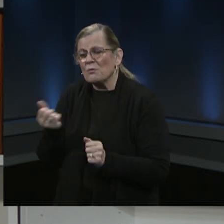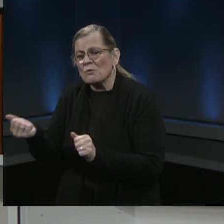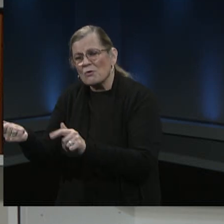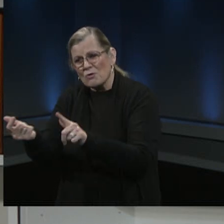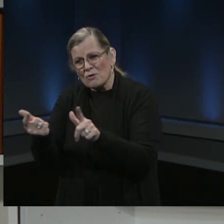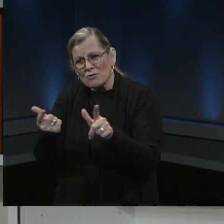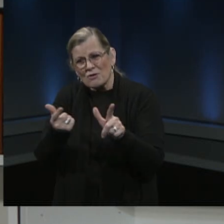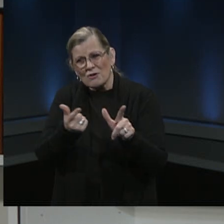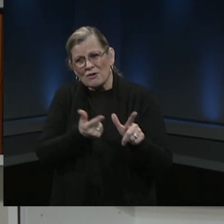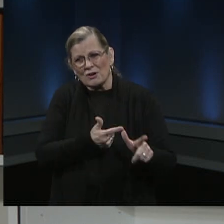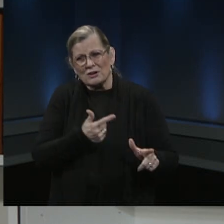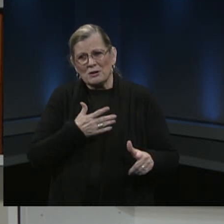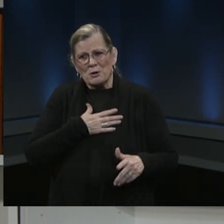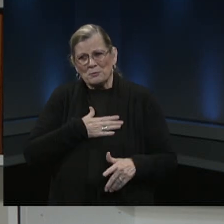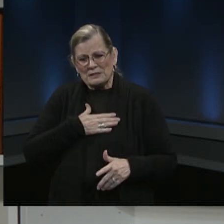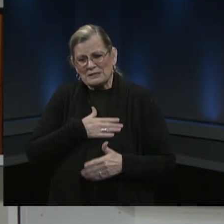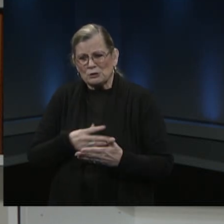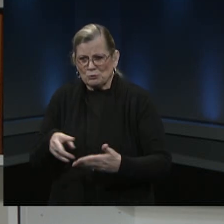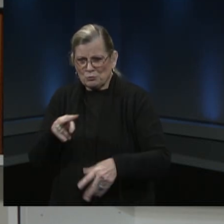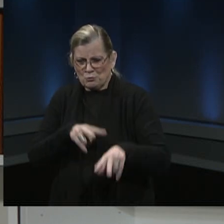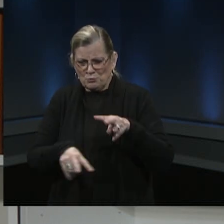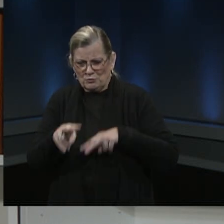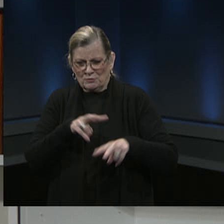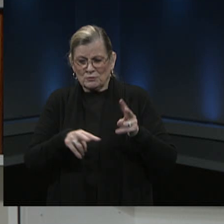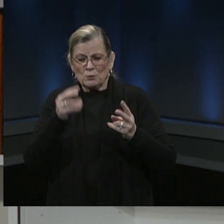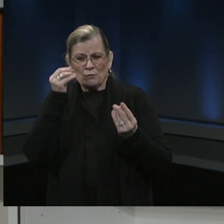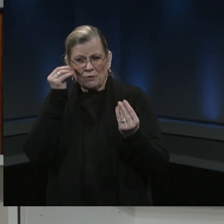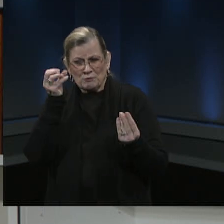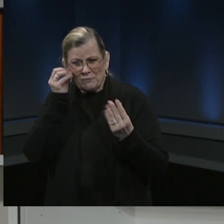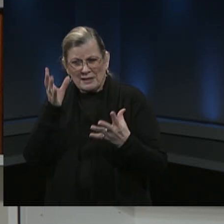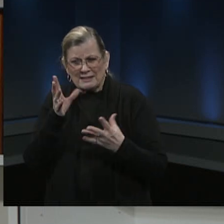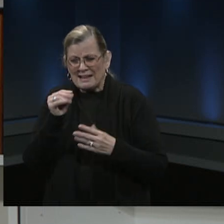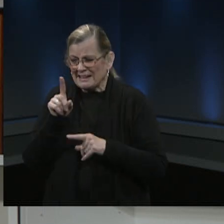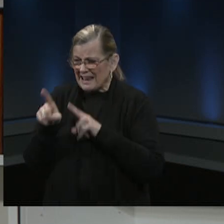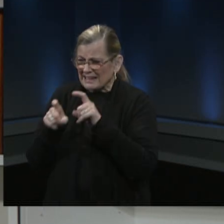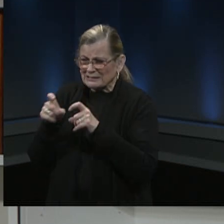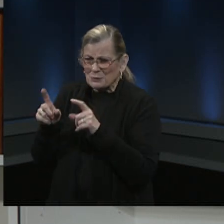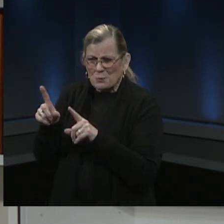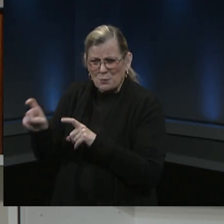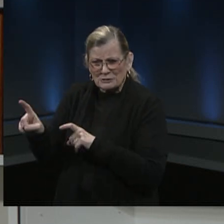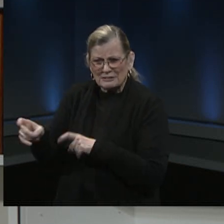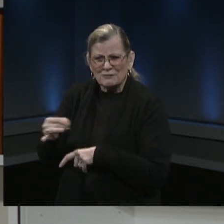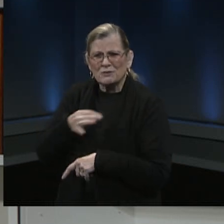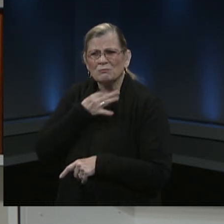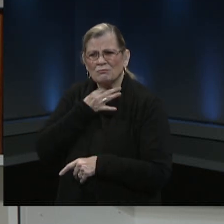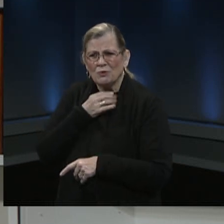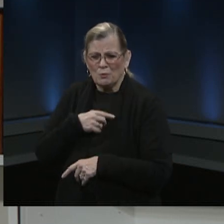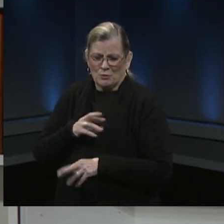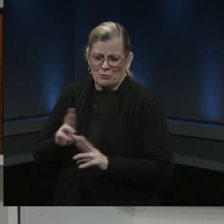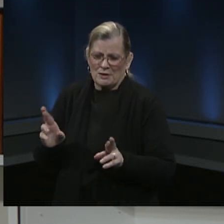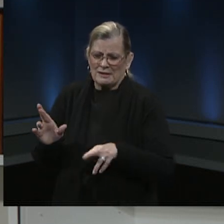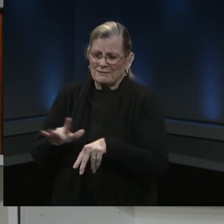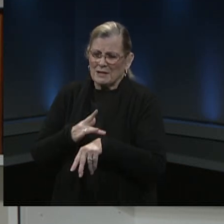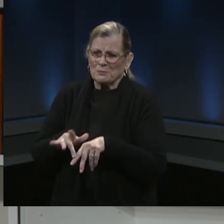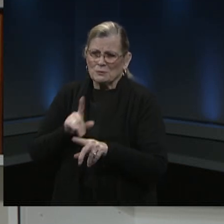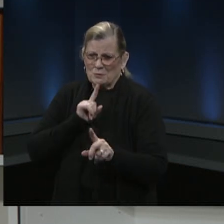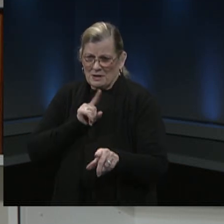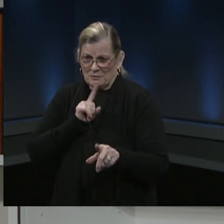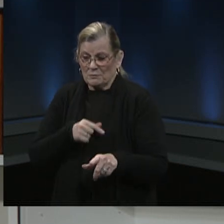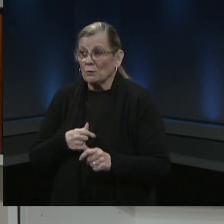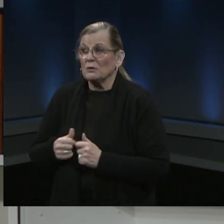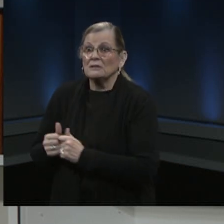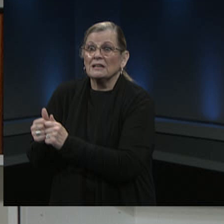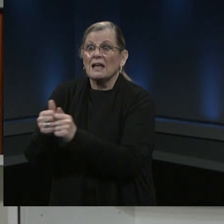review the information ask additional questions if you need it we're here to help and together we can vaccinate